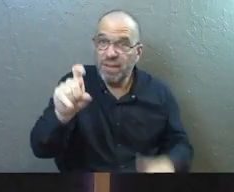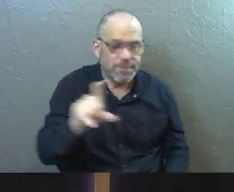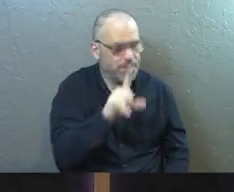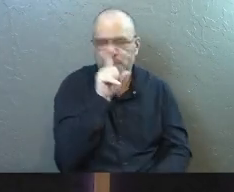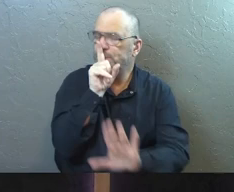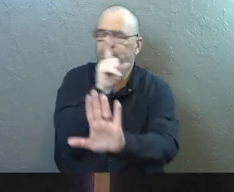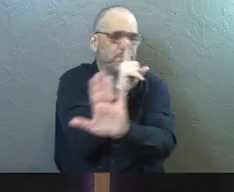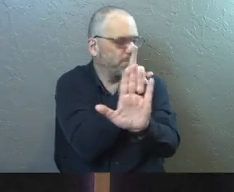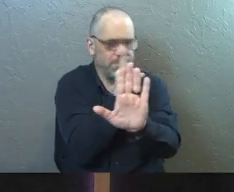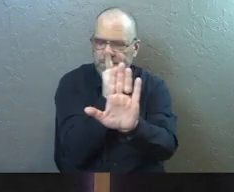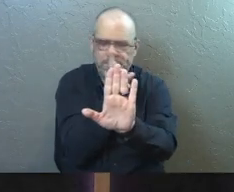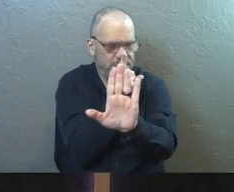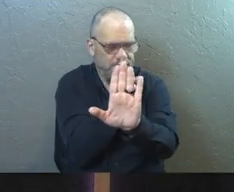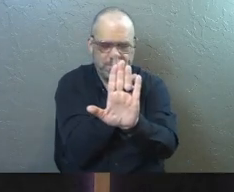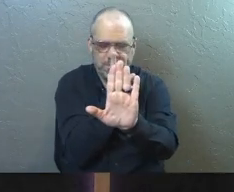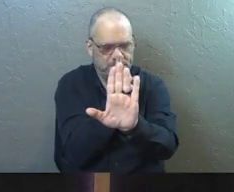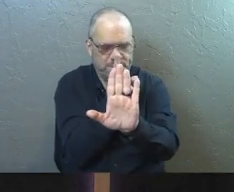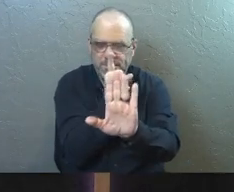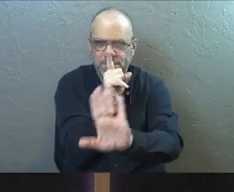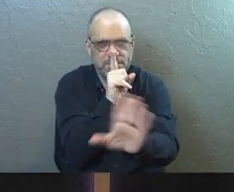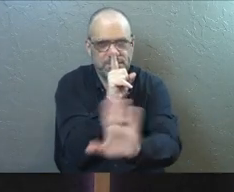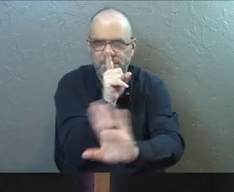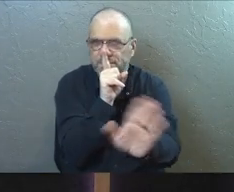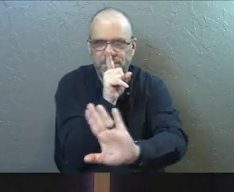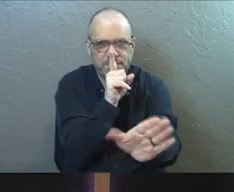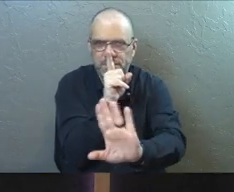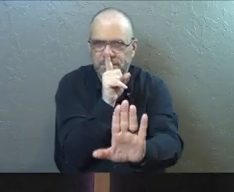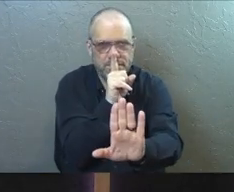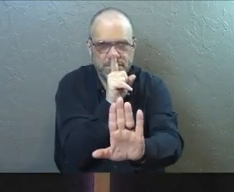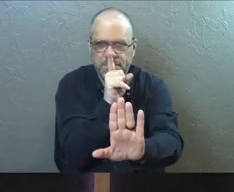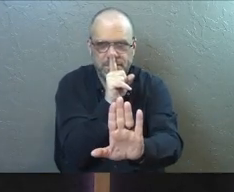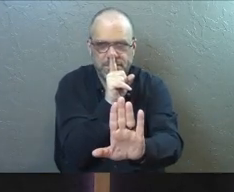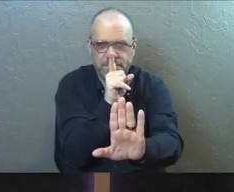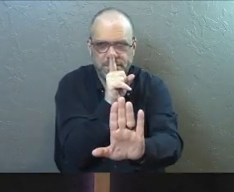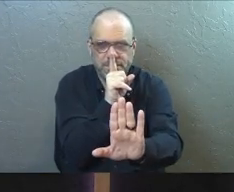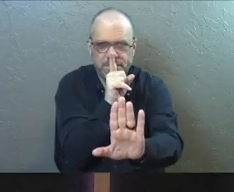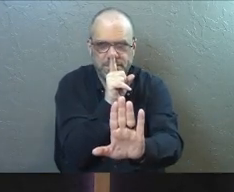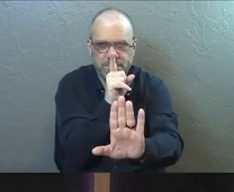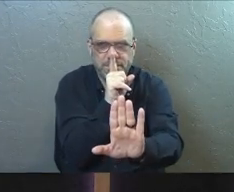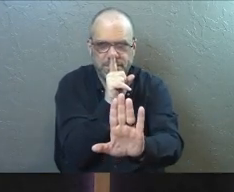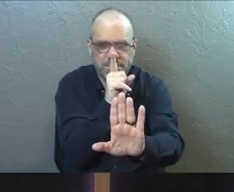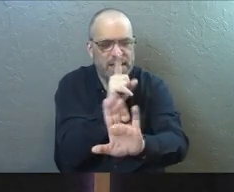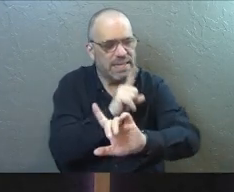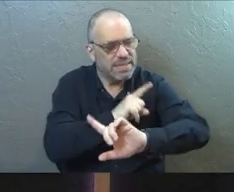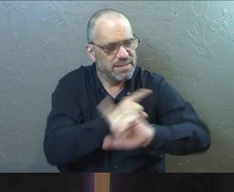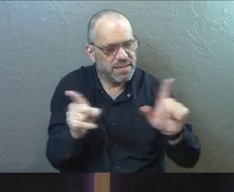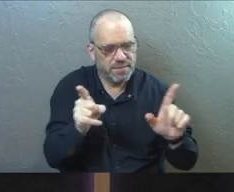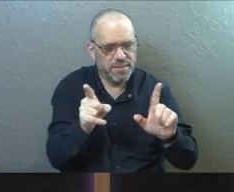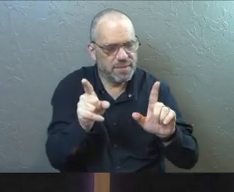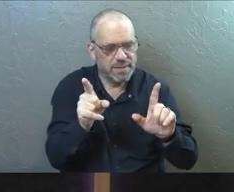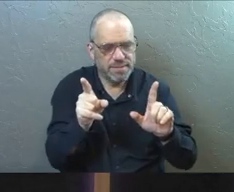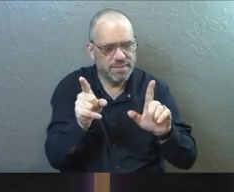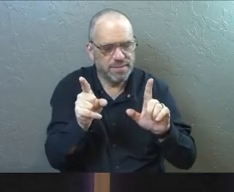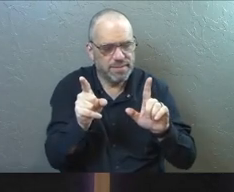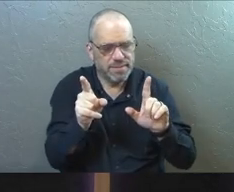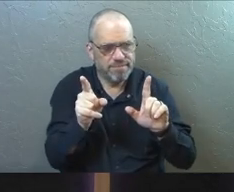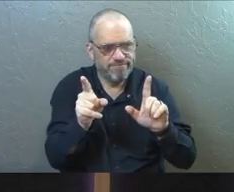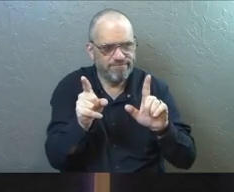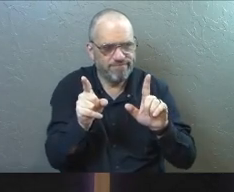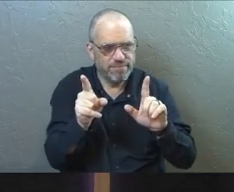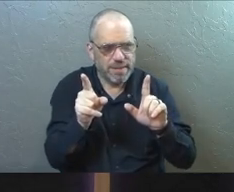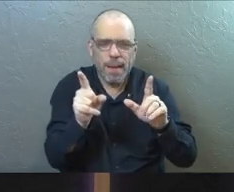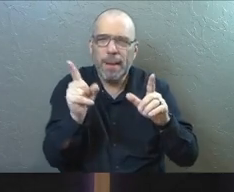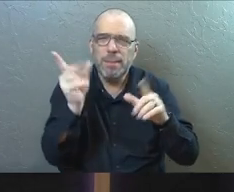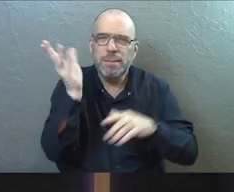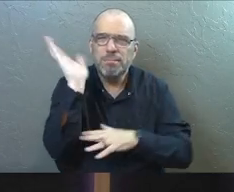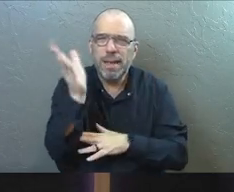I'm not saying any of that. I'm not saying any of that. That'd be a whole message all by itself to try to dive into